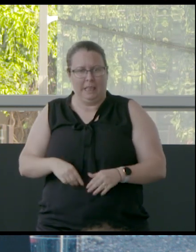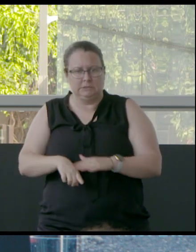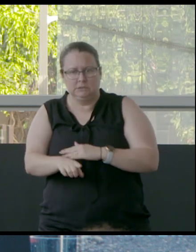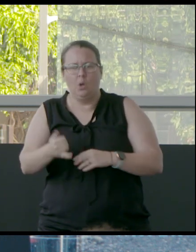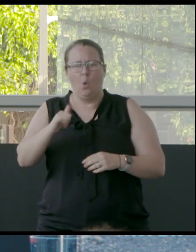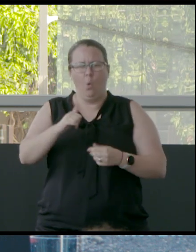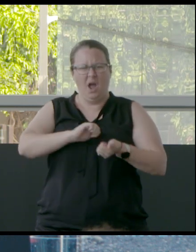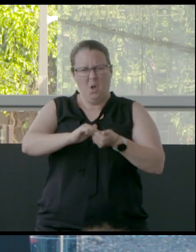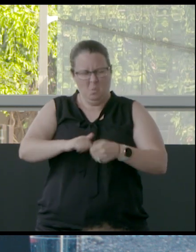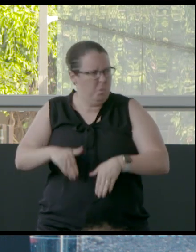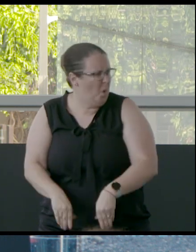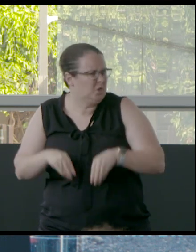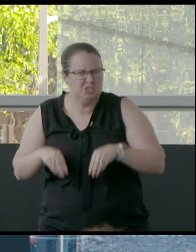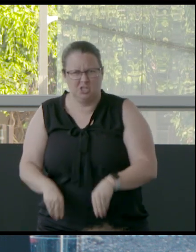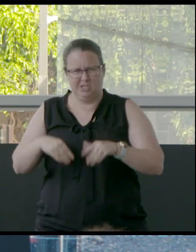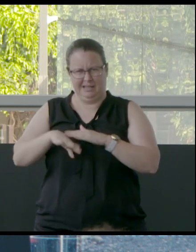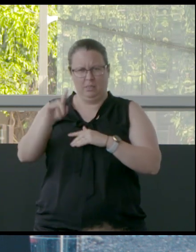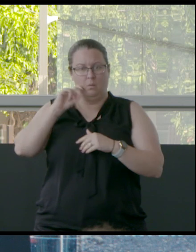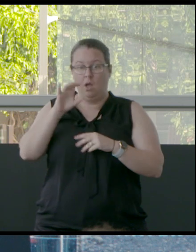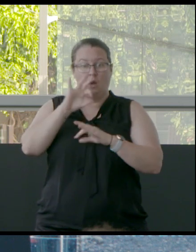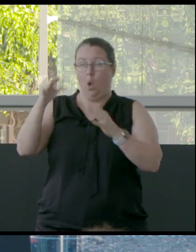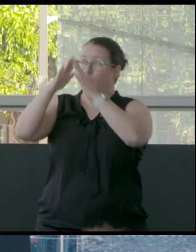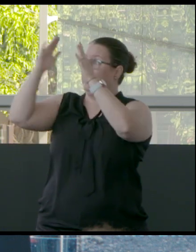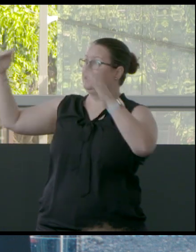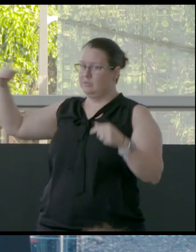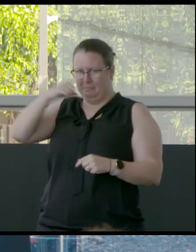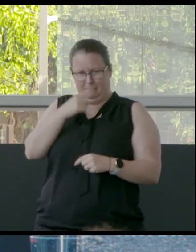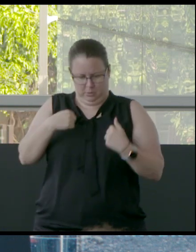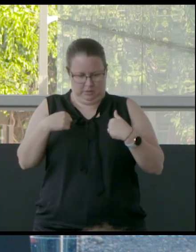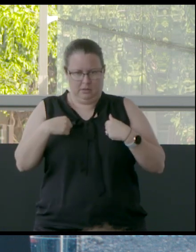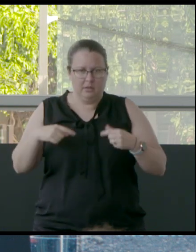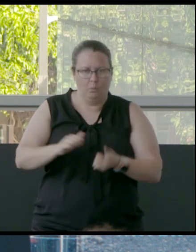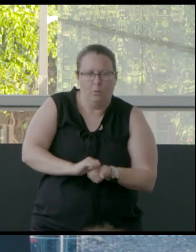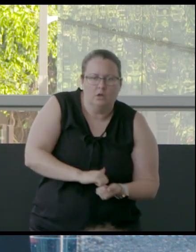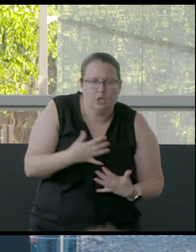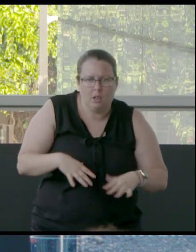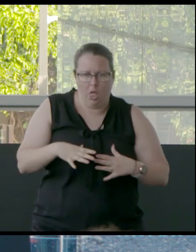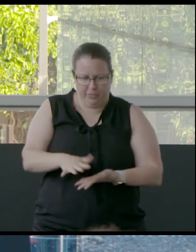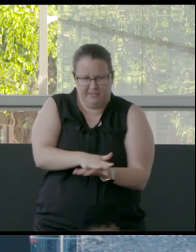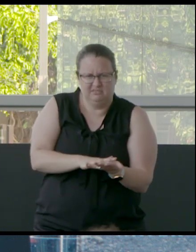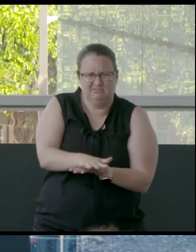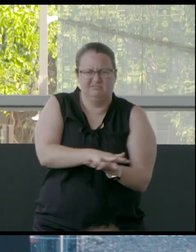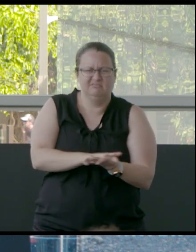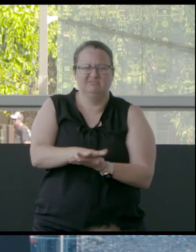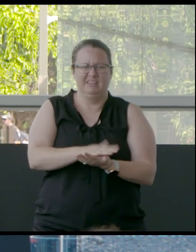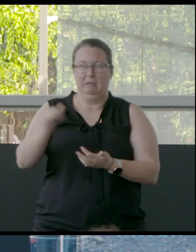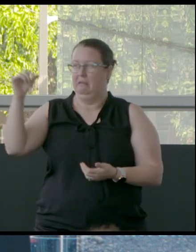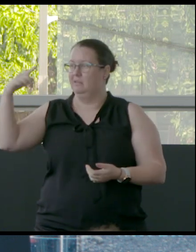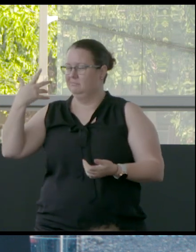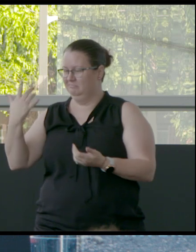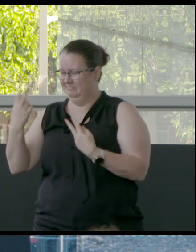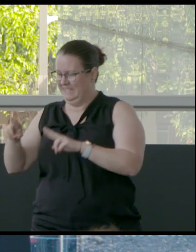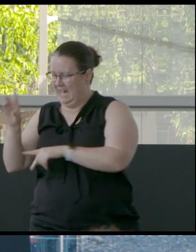even on a domestic basis. So it's not just industrial, it's domestic. It's, you know, contamination. It's,